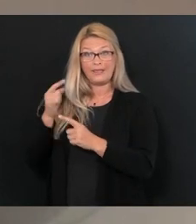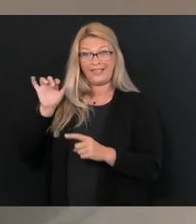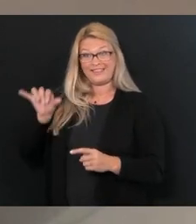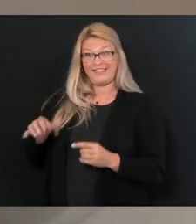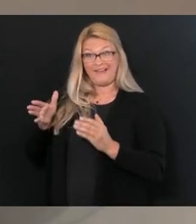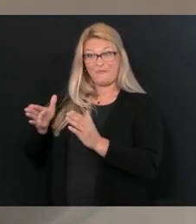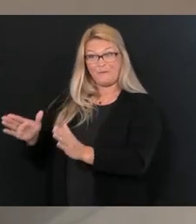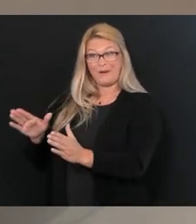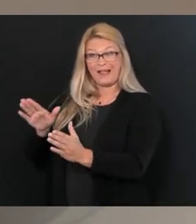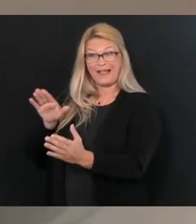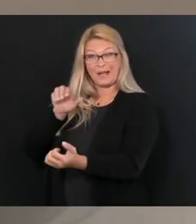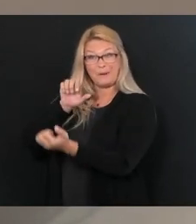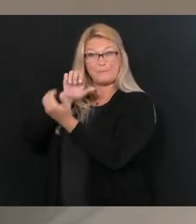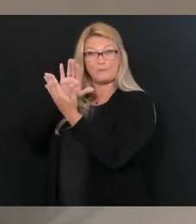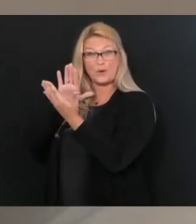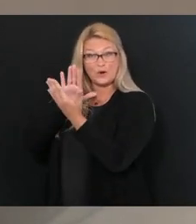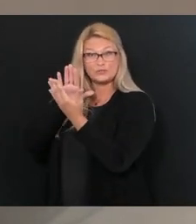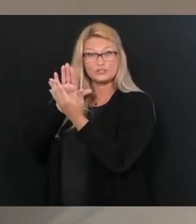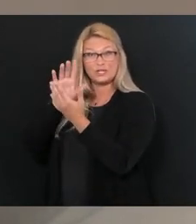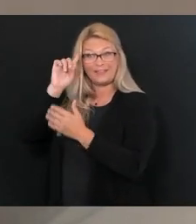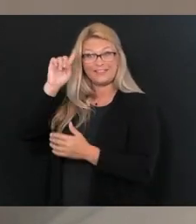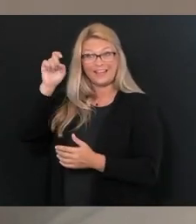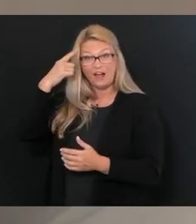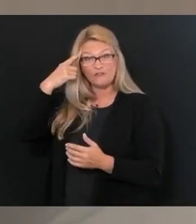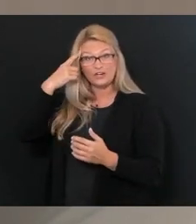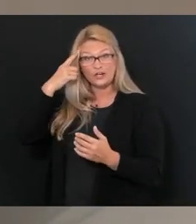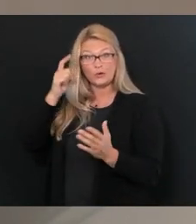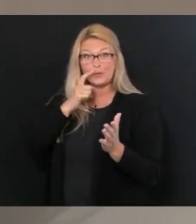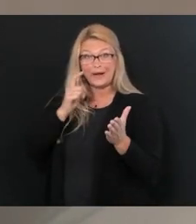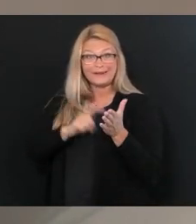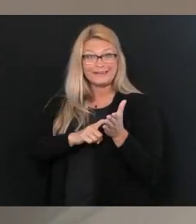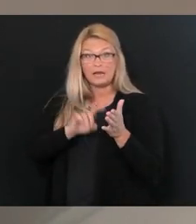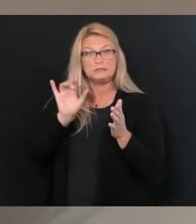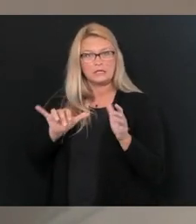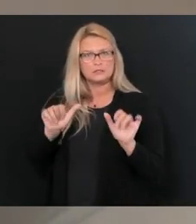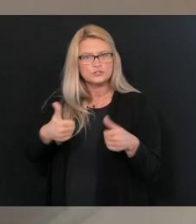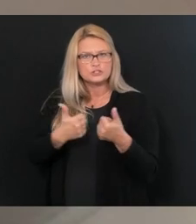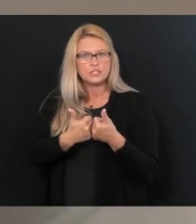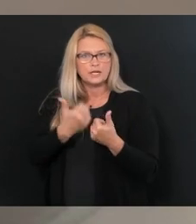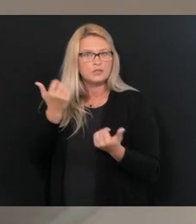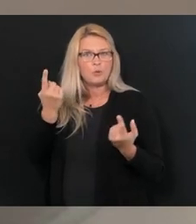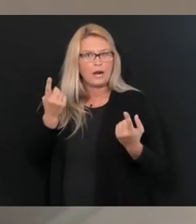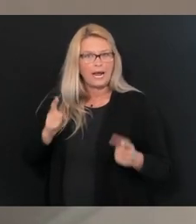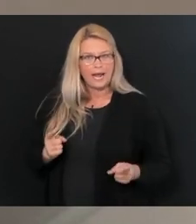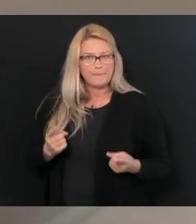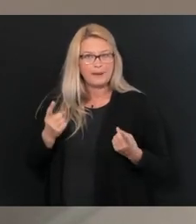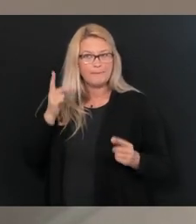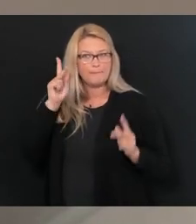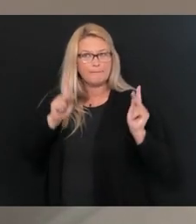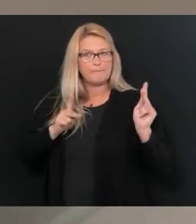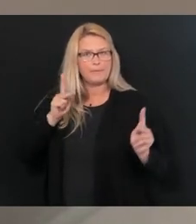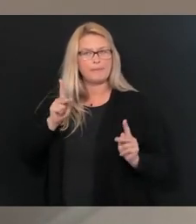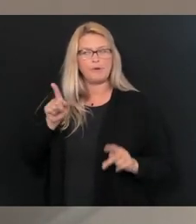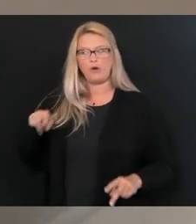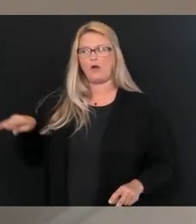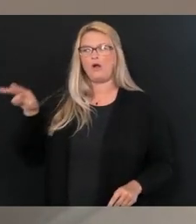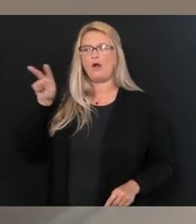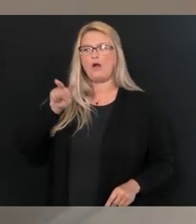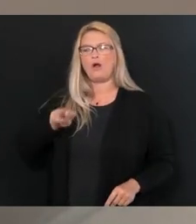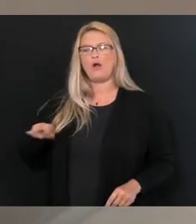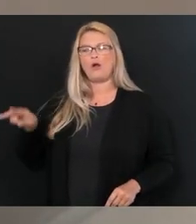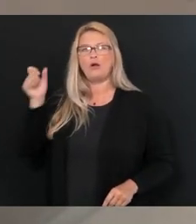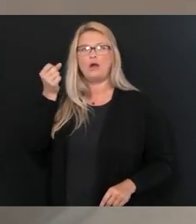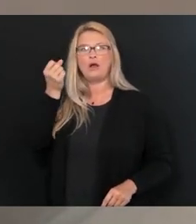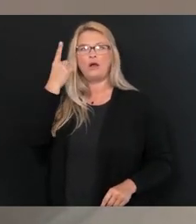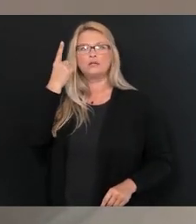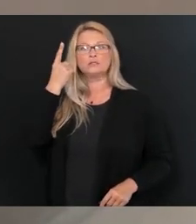really recognized and challenged us, was that, in fact, what was happening is people understood that because